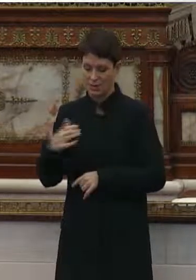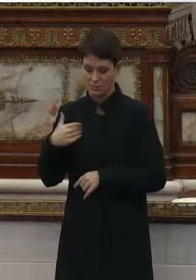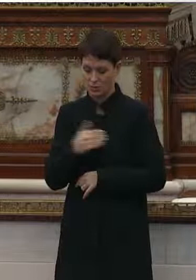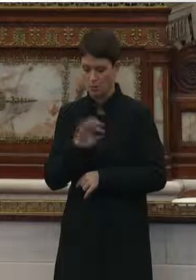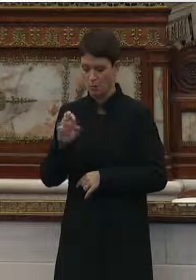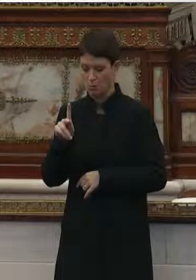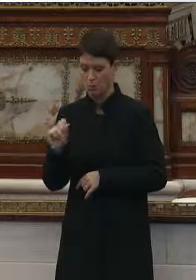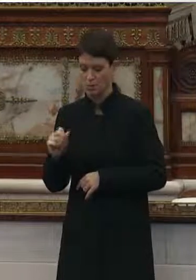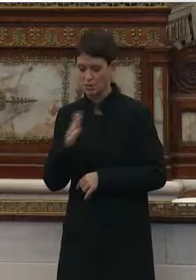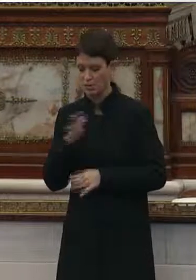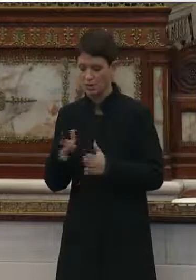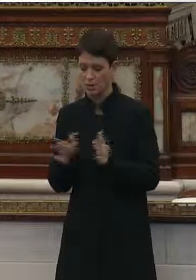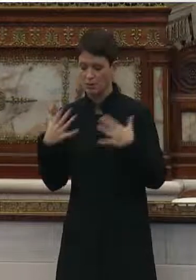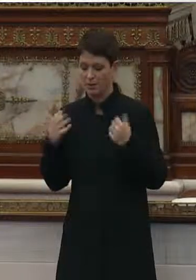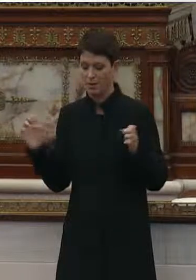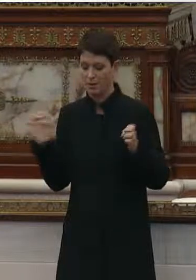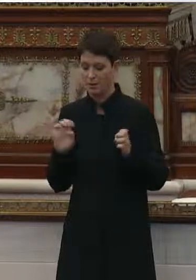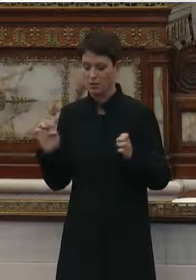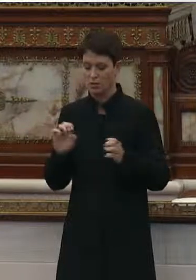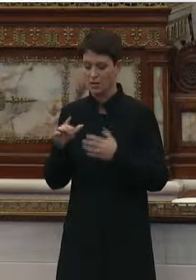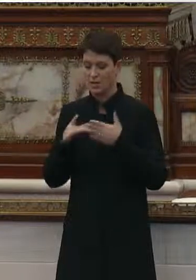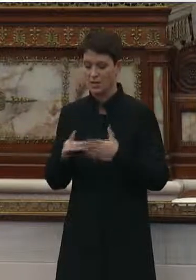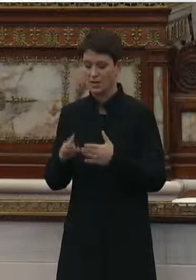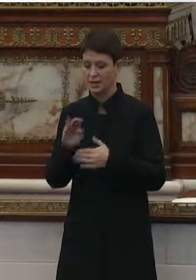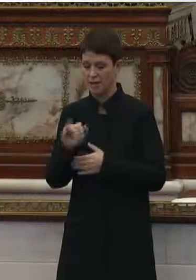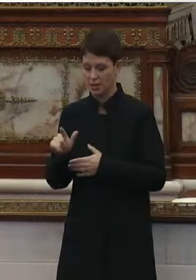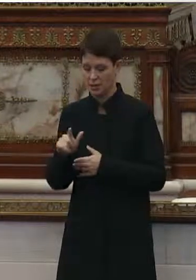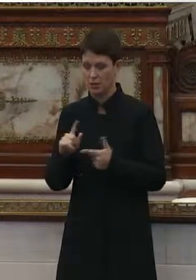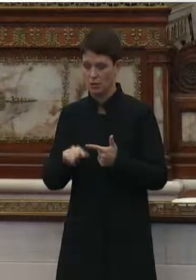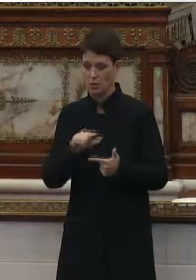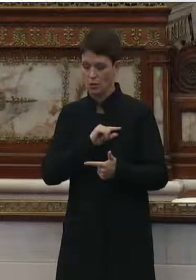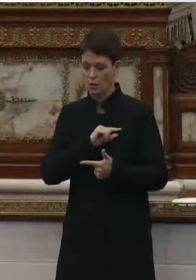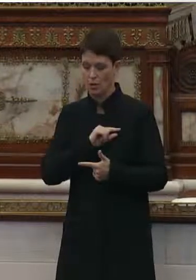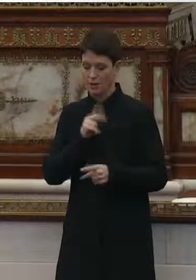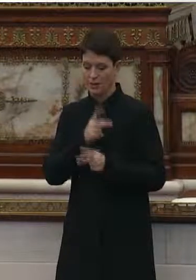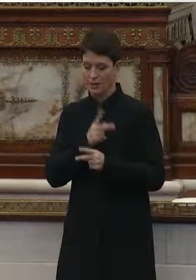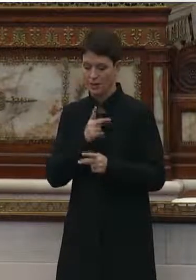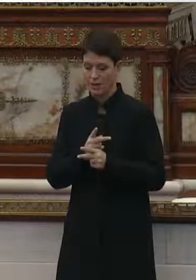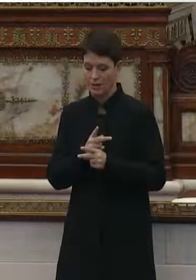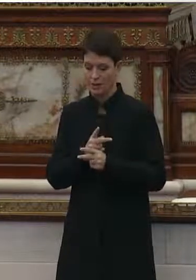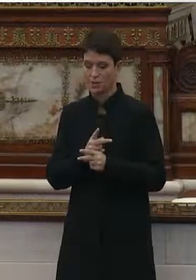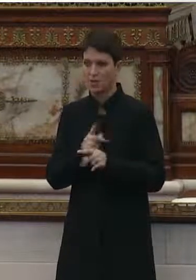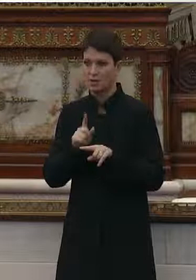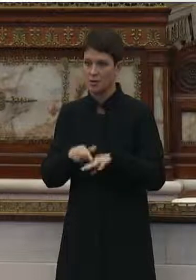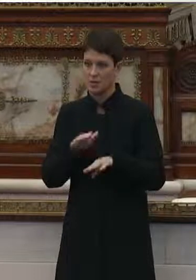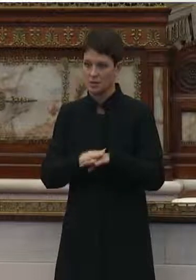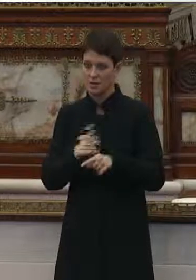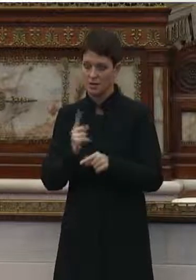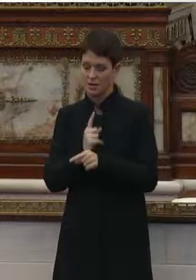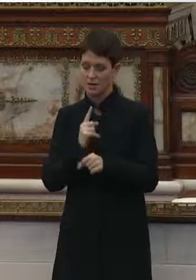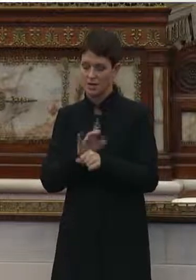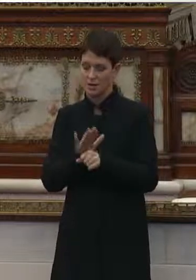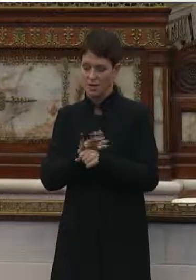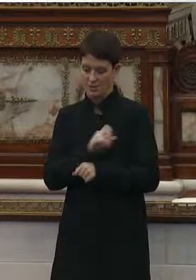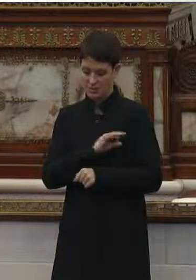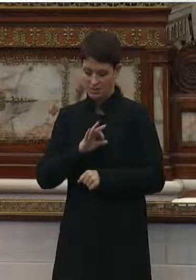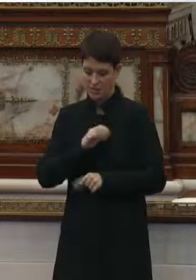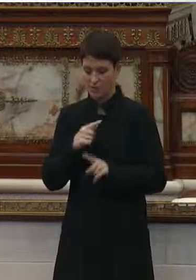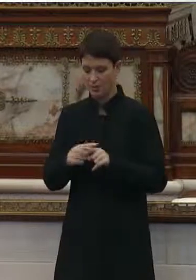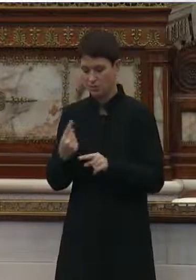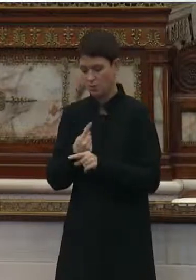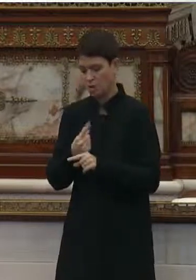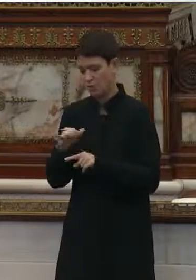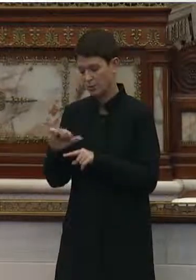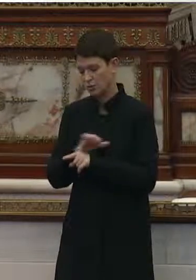Brooks' Public Health Emergency Leave Bill, quality care is dependent upon adequate staffing levels, along with properly